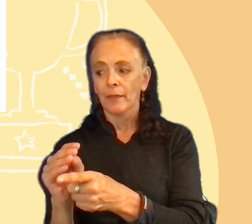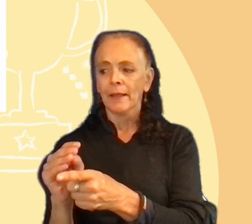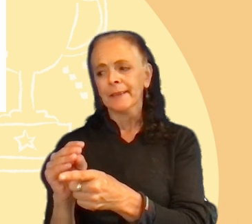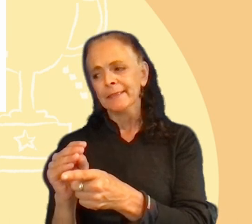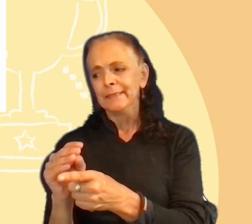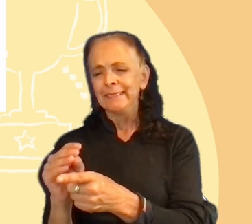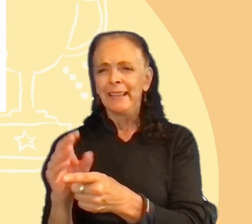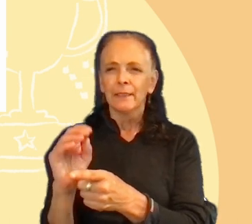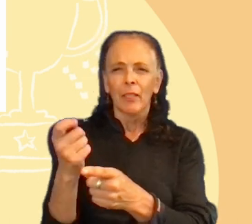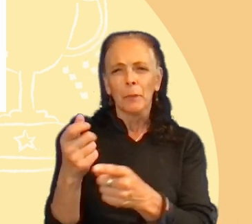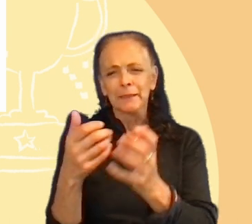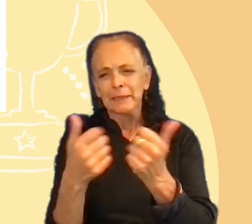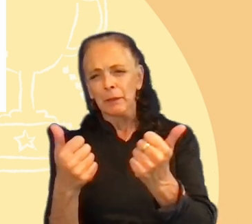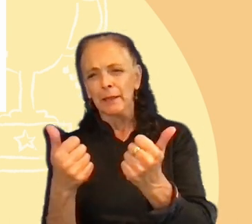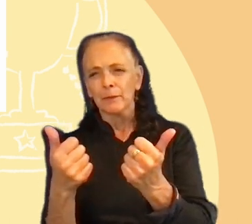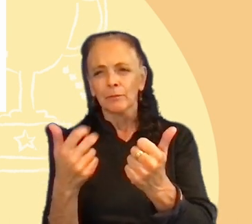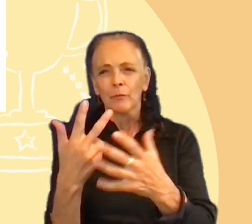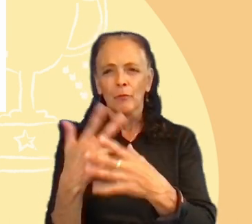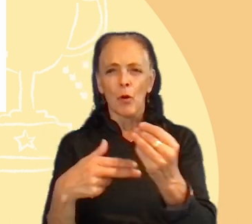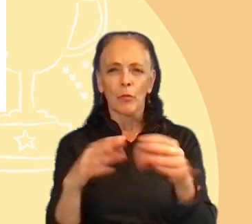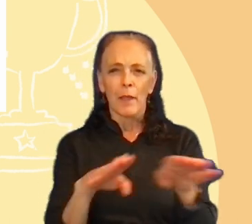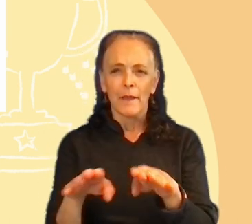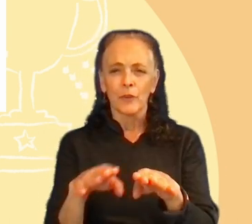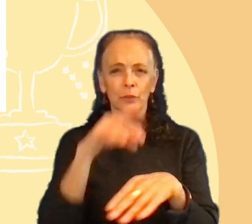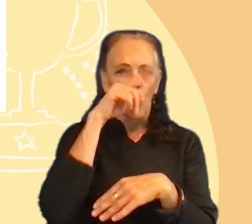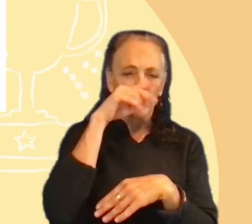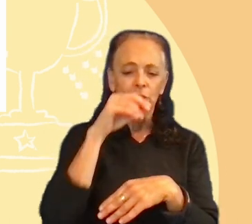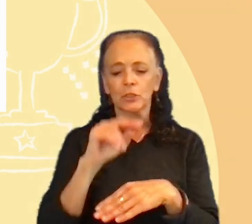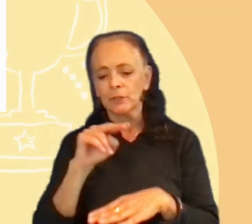of split between the both behaviors, and artificial and natural.